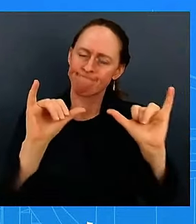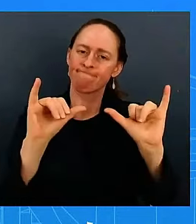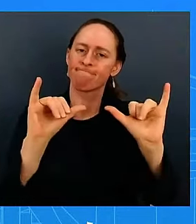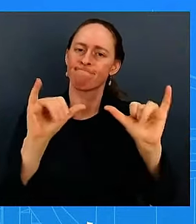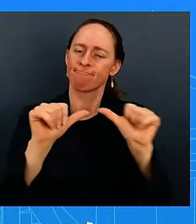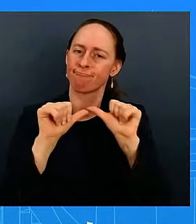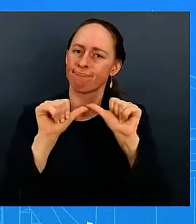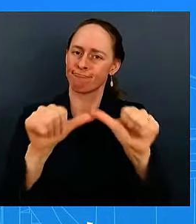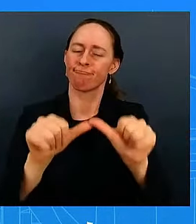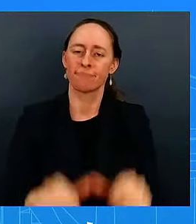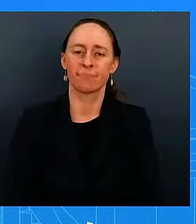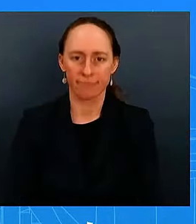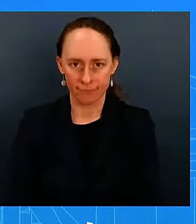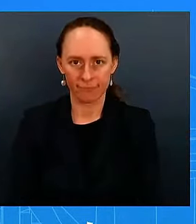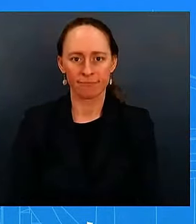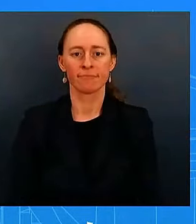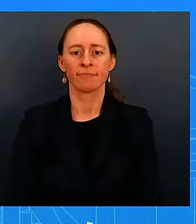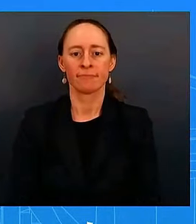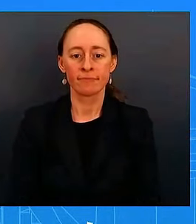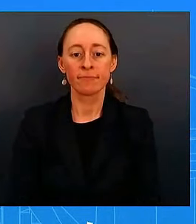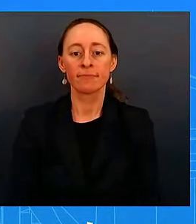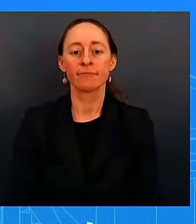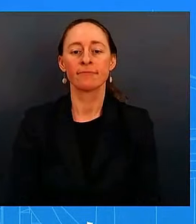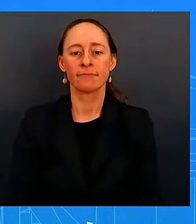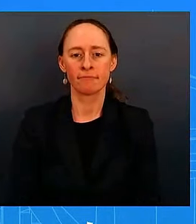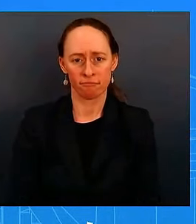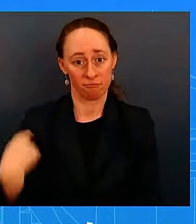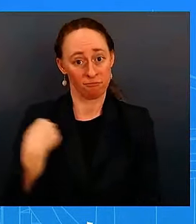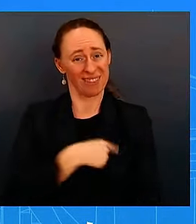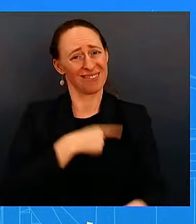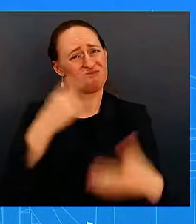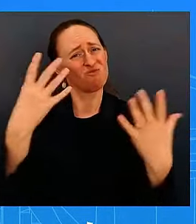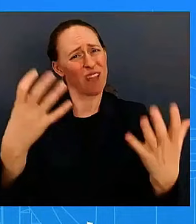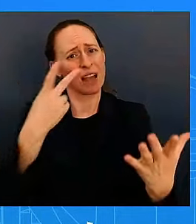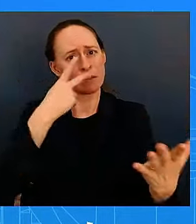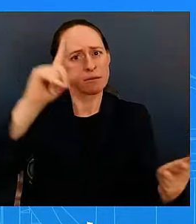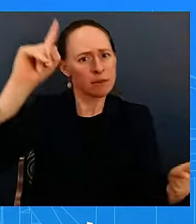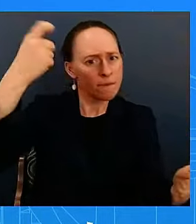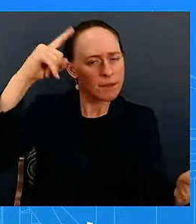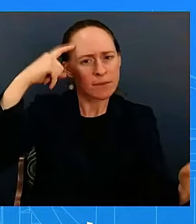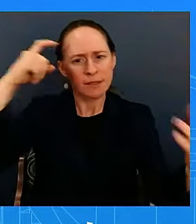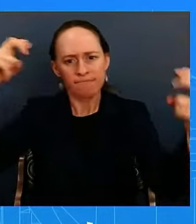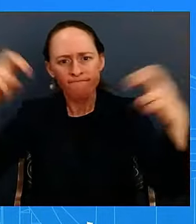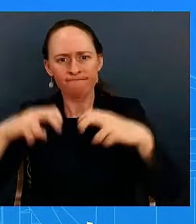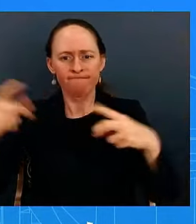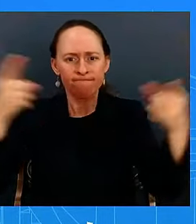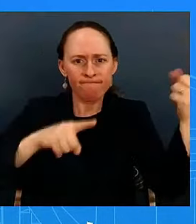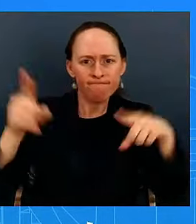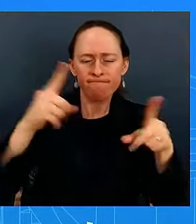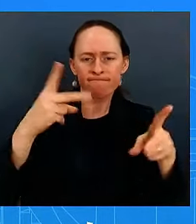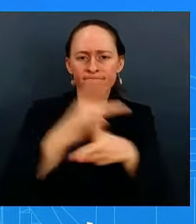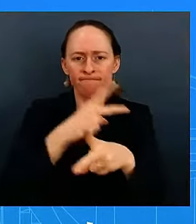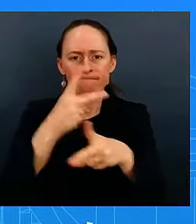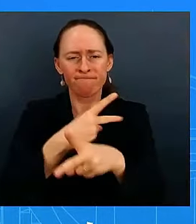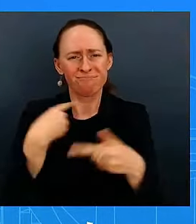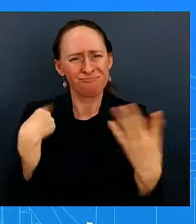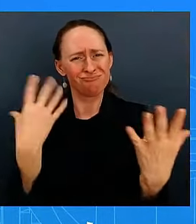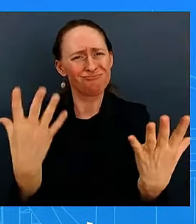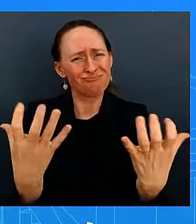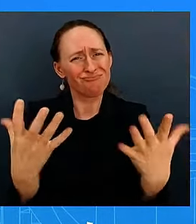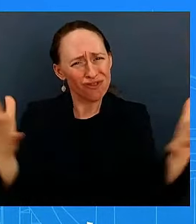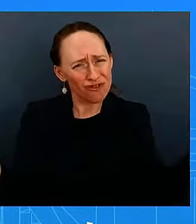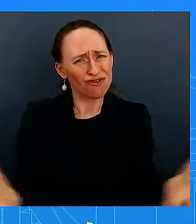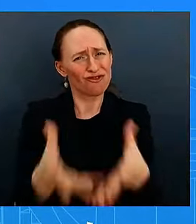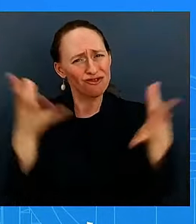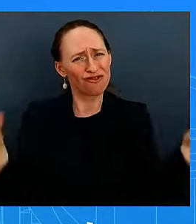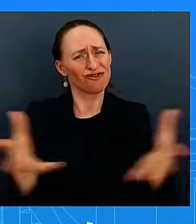here we want to see a diplomatic resolution it is important uh we want to see that happen obviously we believe